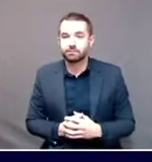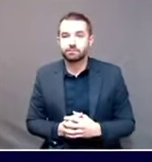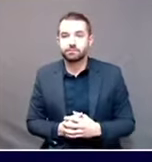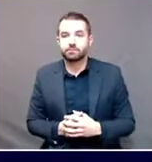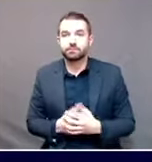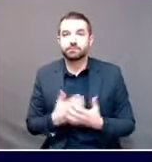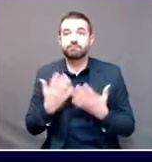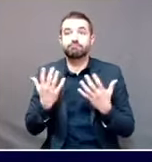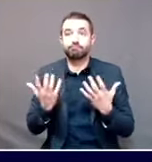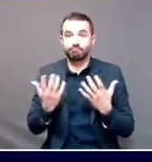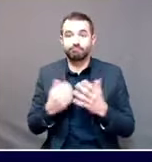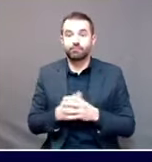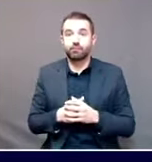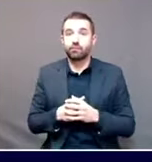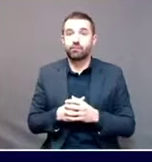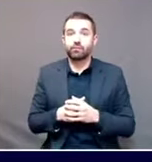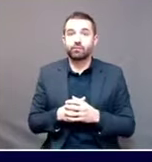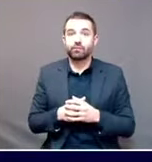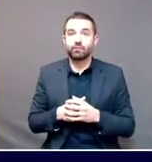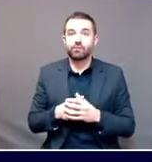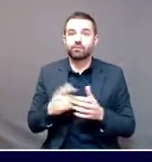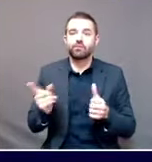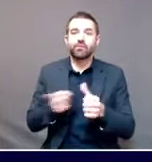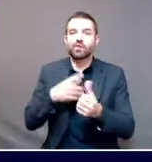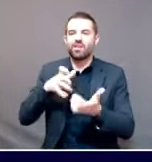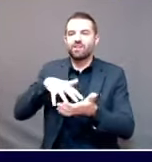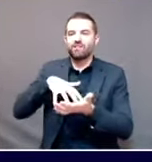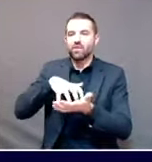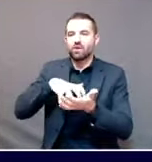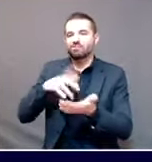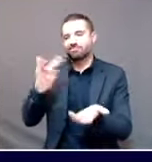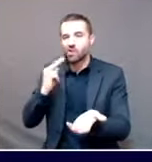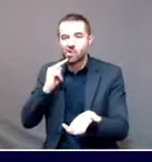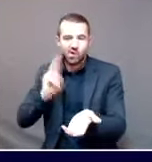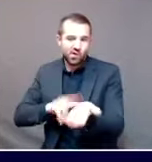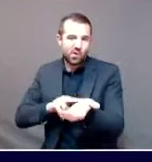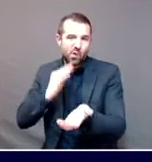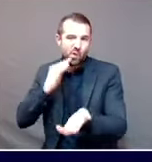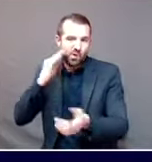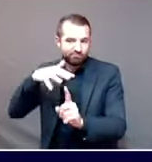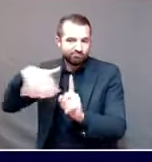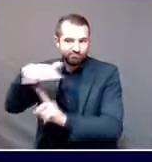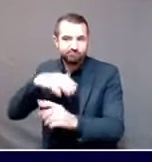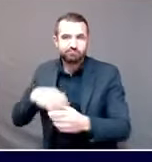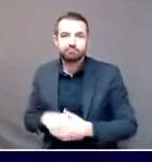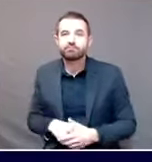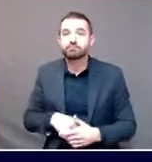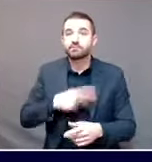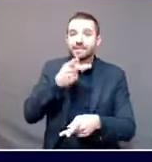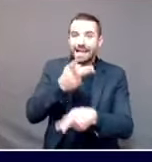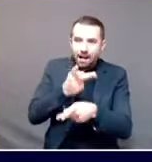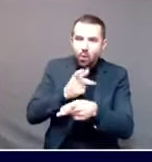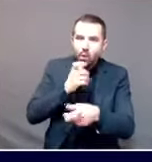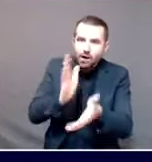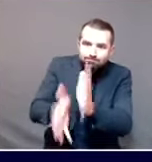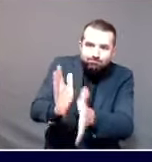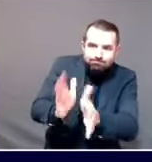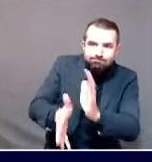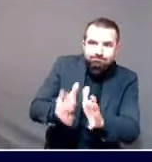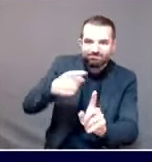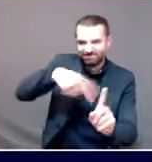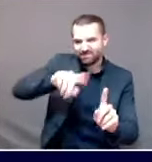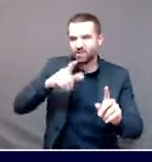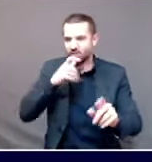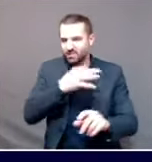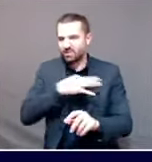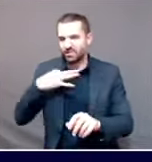vaccinating vulnerable people and those who provide care to them. That is why our first week's order